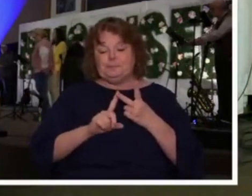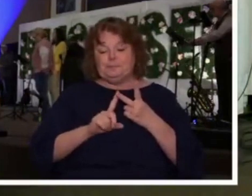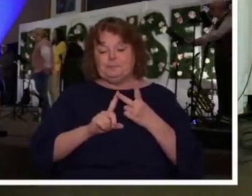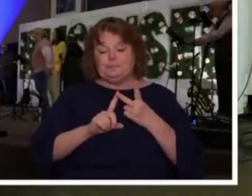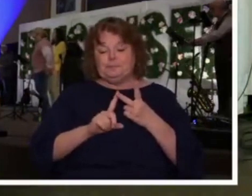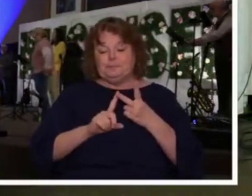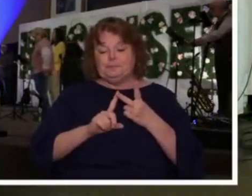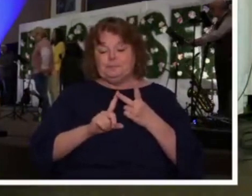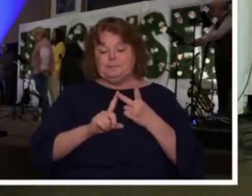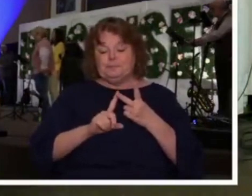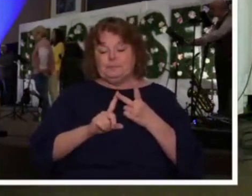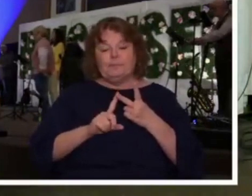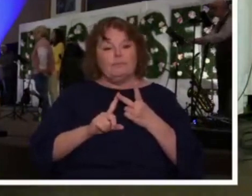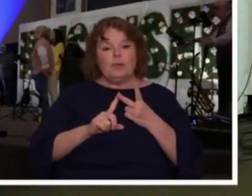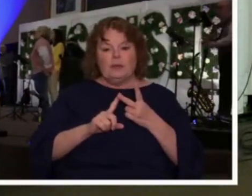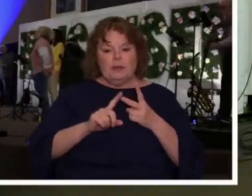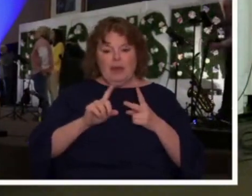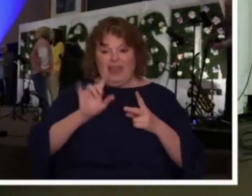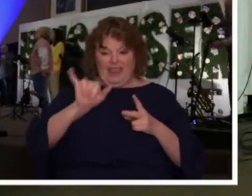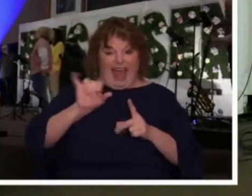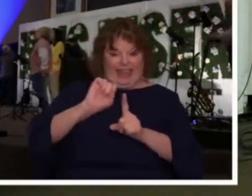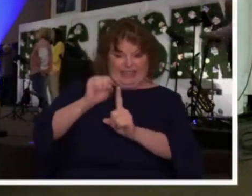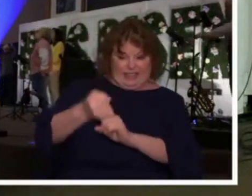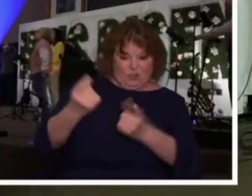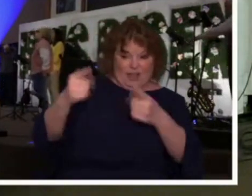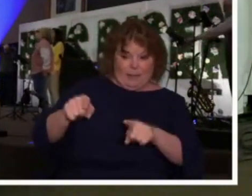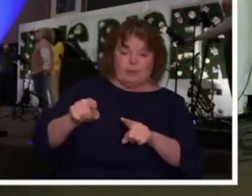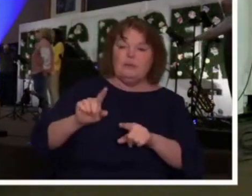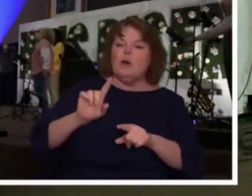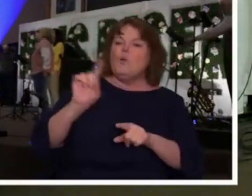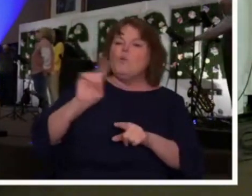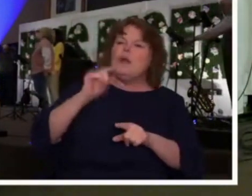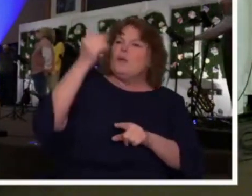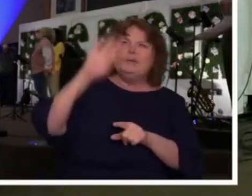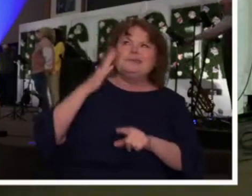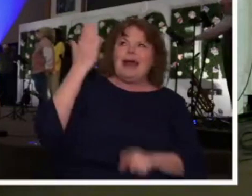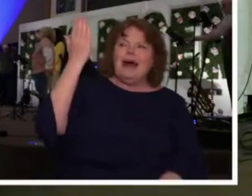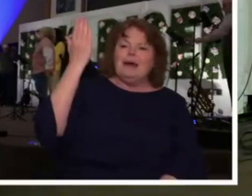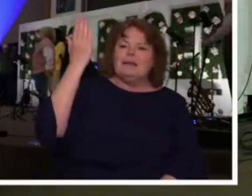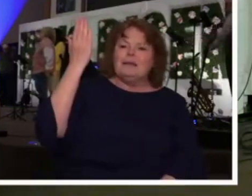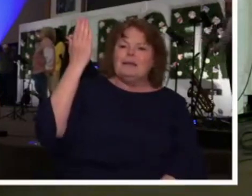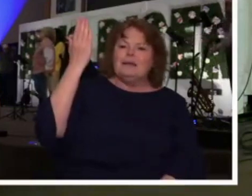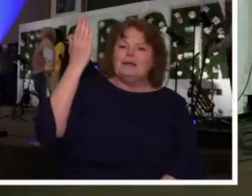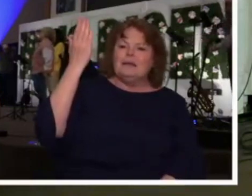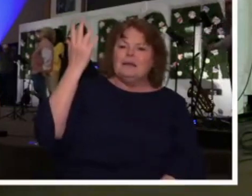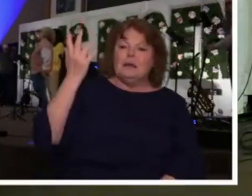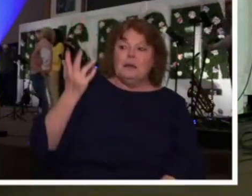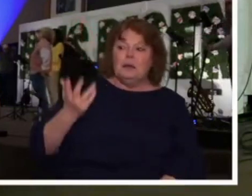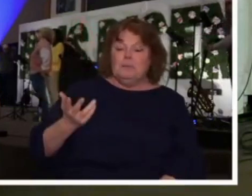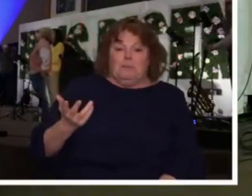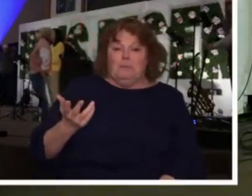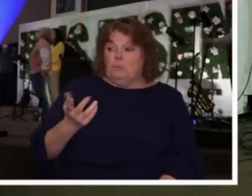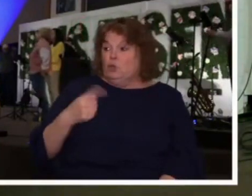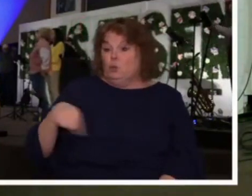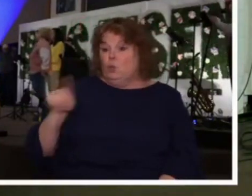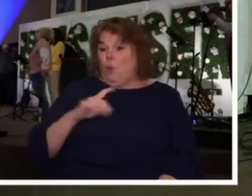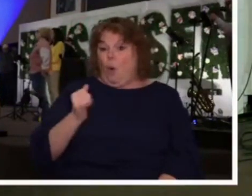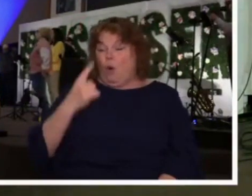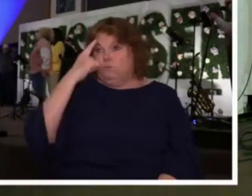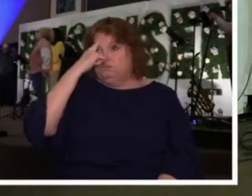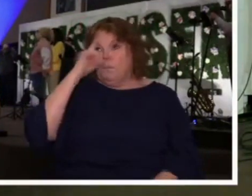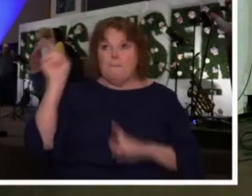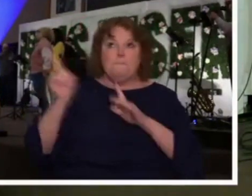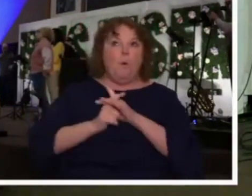was God in this situation? And the moment you ask that, there will be different situations that each of you will think of